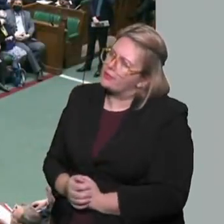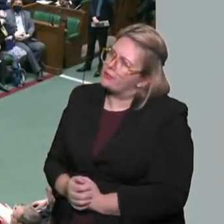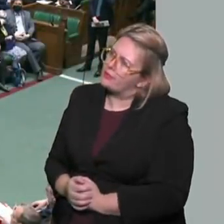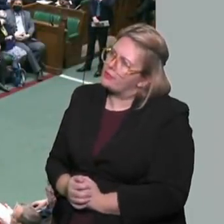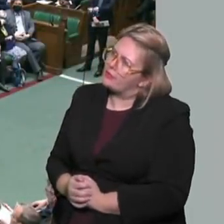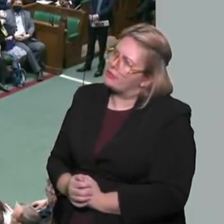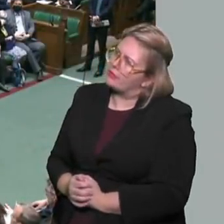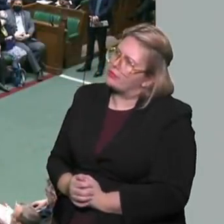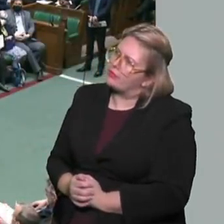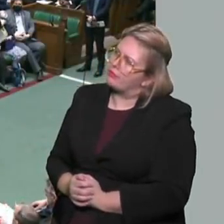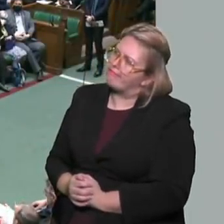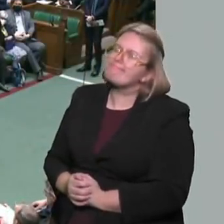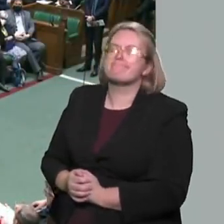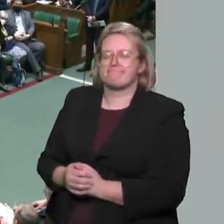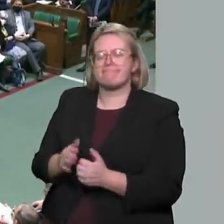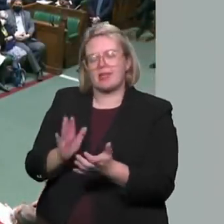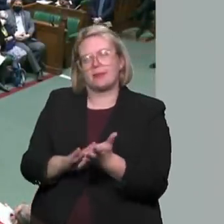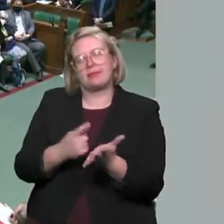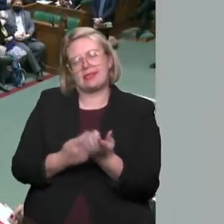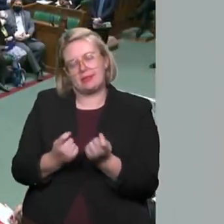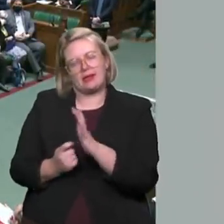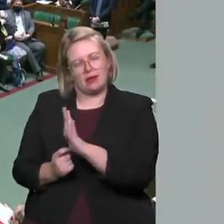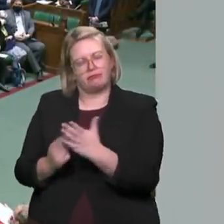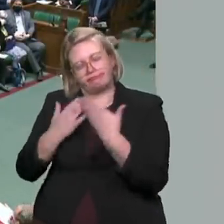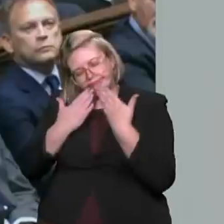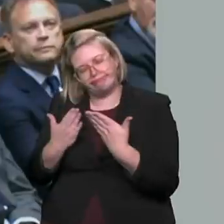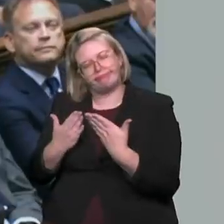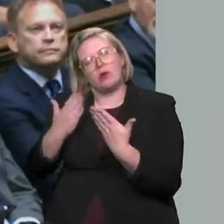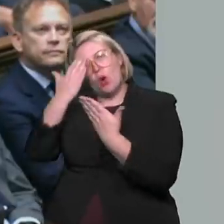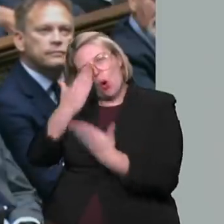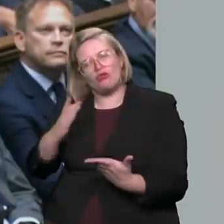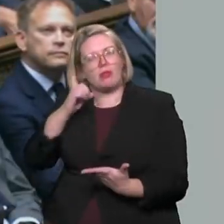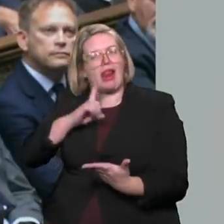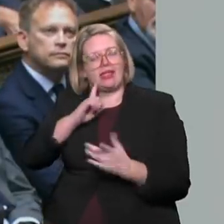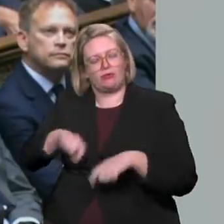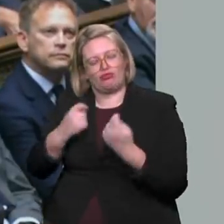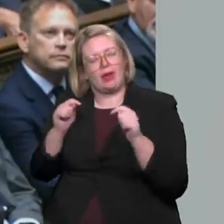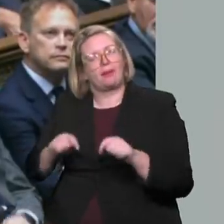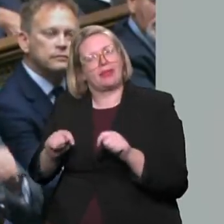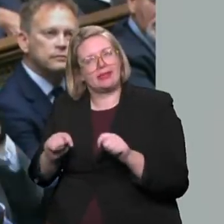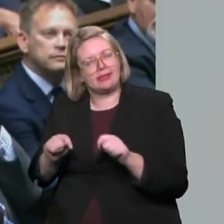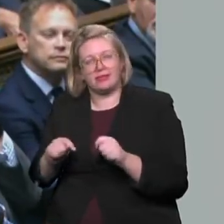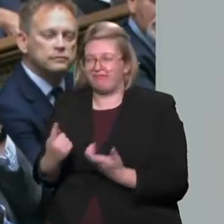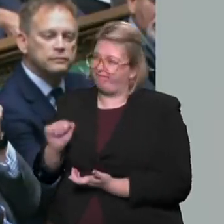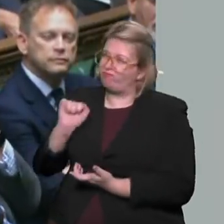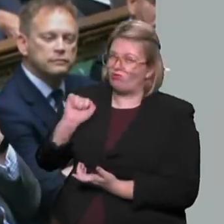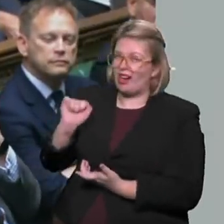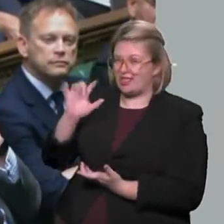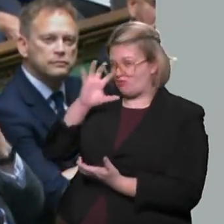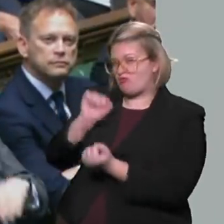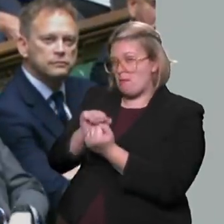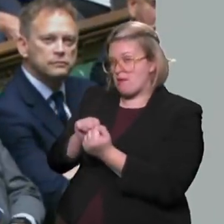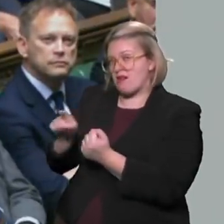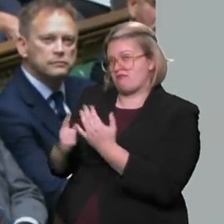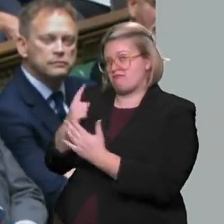I thank the hon. Lady for raising this anniversary, and she is right to commemorate the victims of the Clarkston